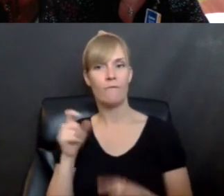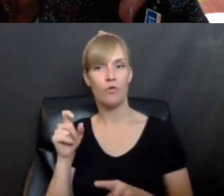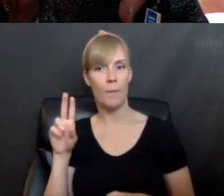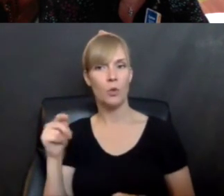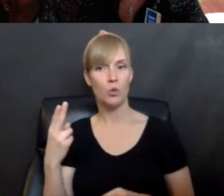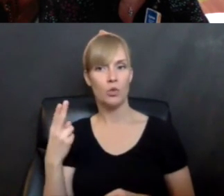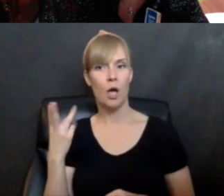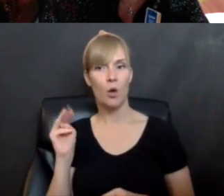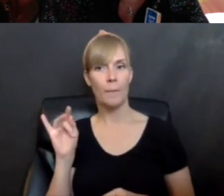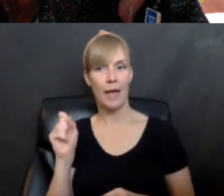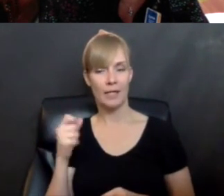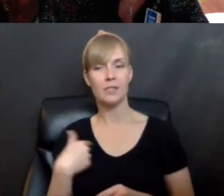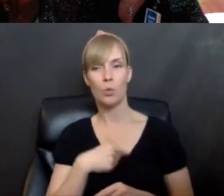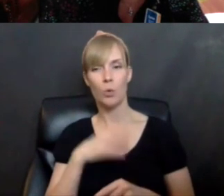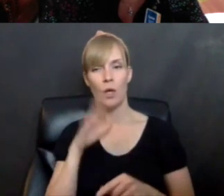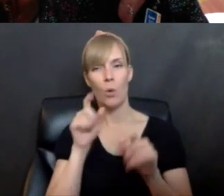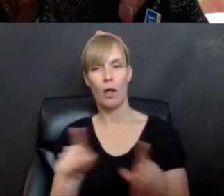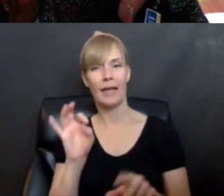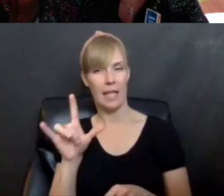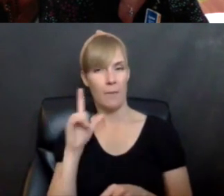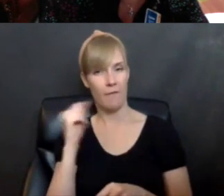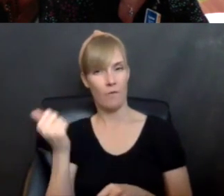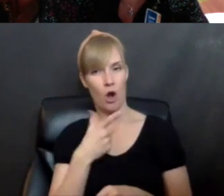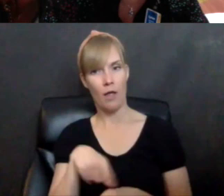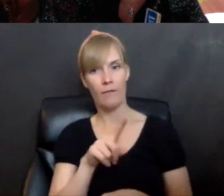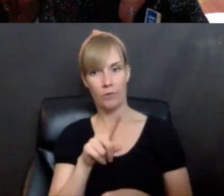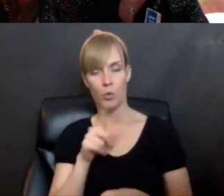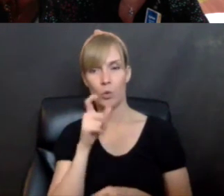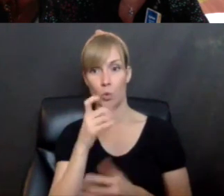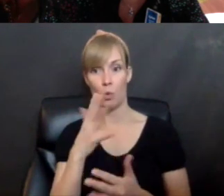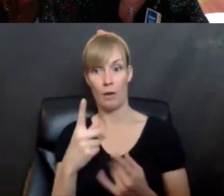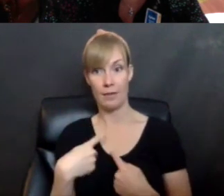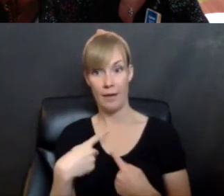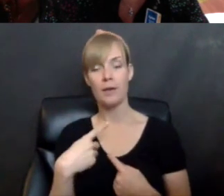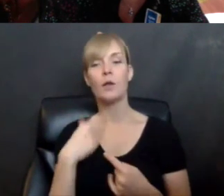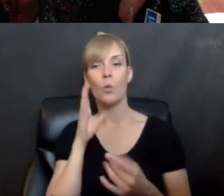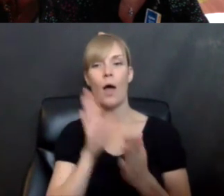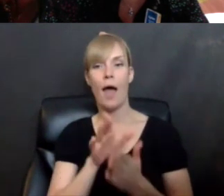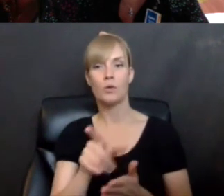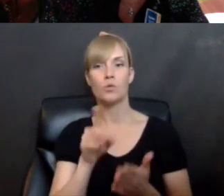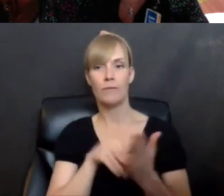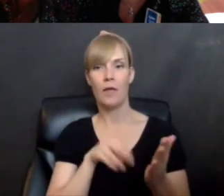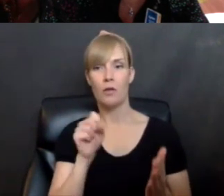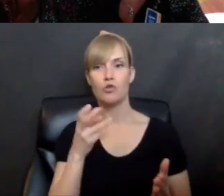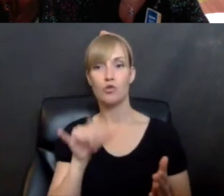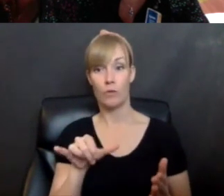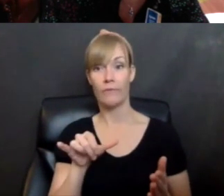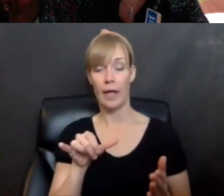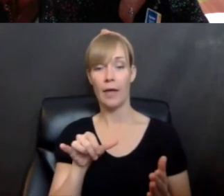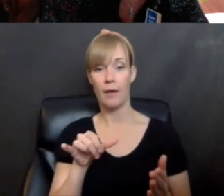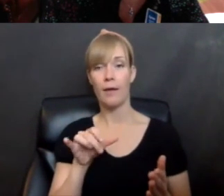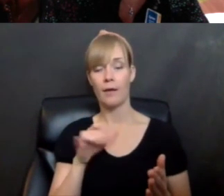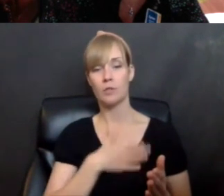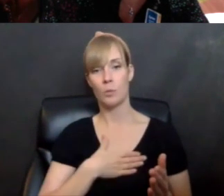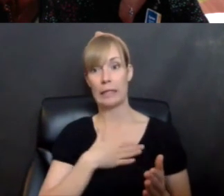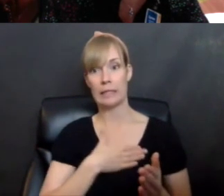we will be sending an email to all of you who attended, um, asking you to, to fill out that survey. So there'll be more information about that. We want to